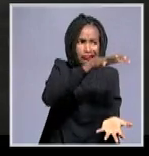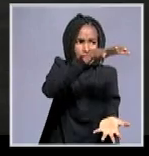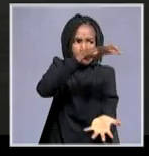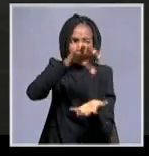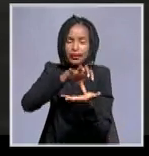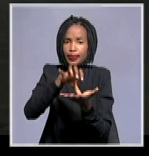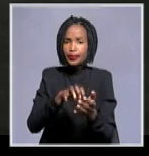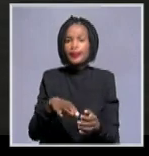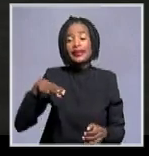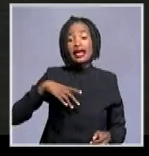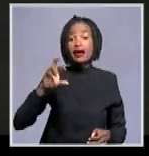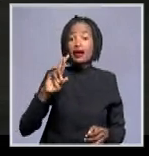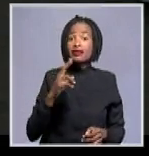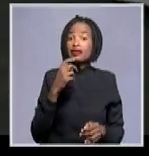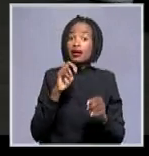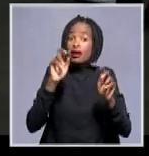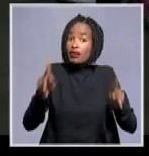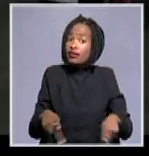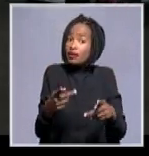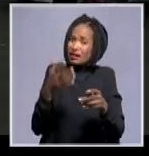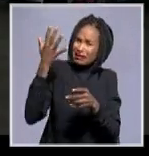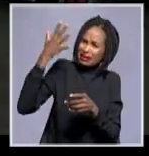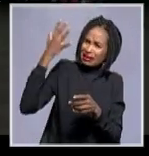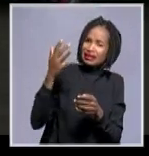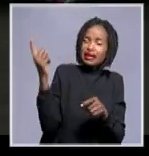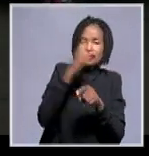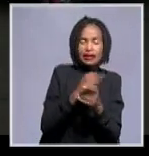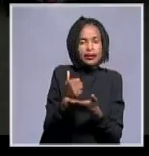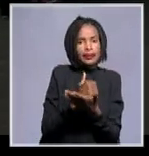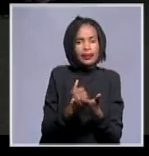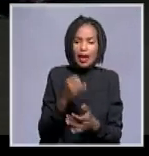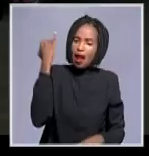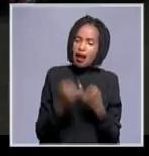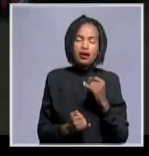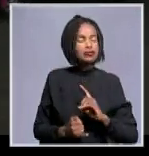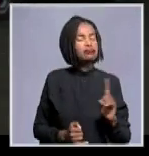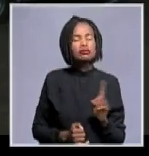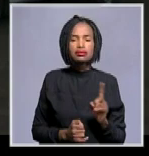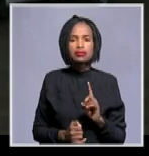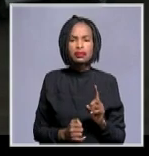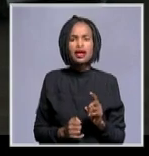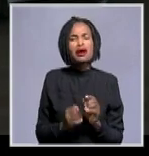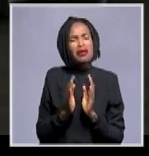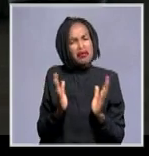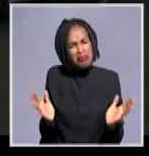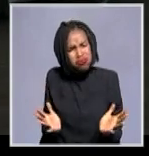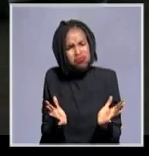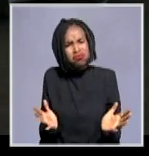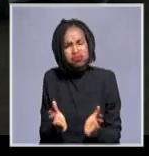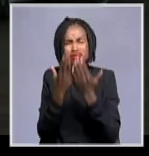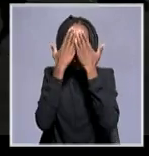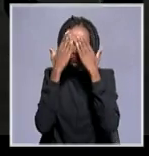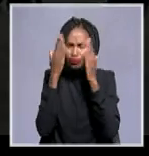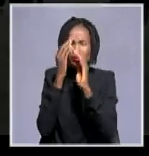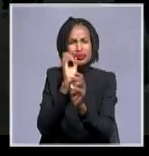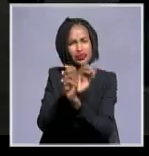what the governor had said is that you know this uh cleanup campaign should not be the last you know she would she encourages residents of Ketman of